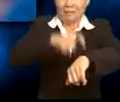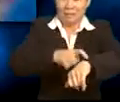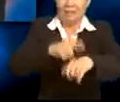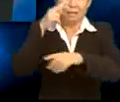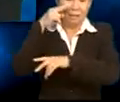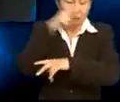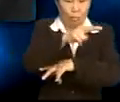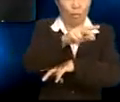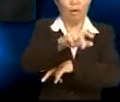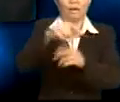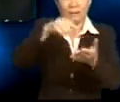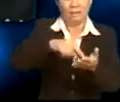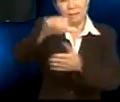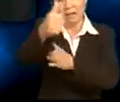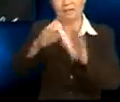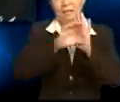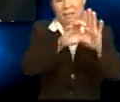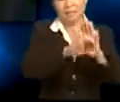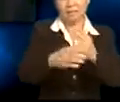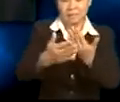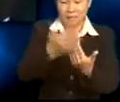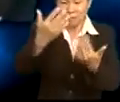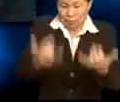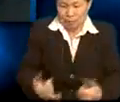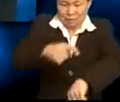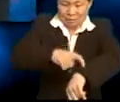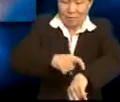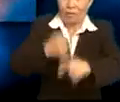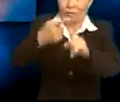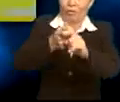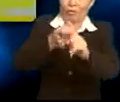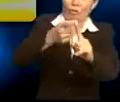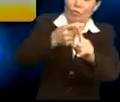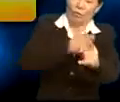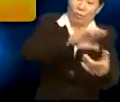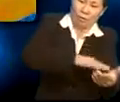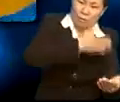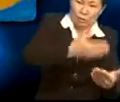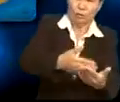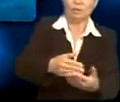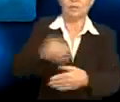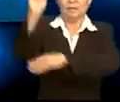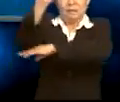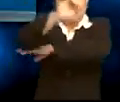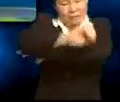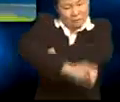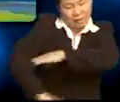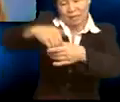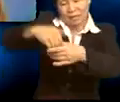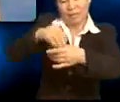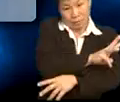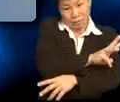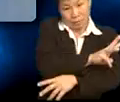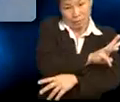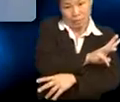look at these other examples of the simple present tense from the song. It sets in the west.